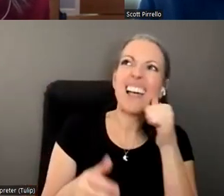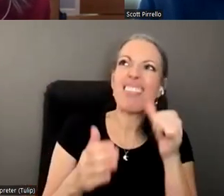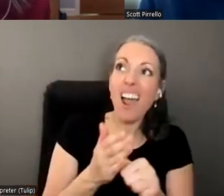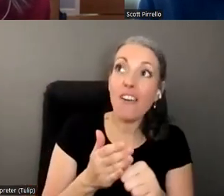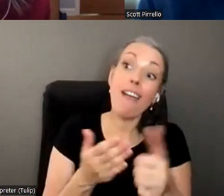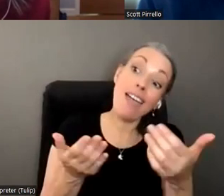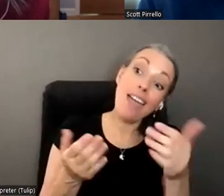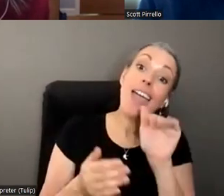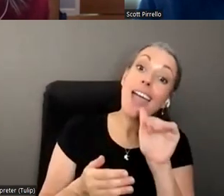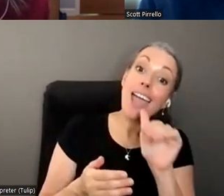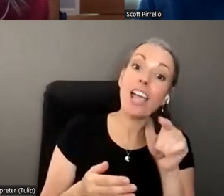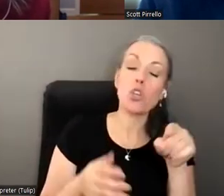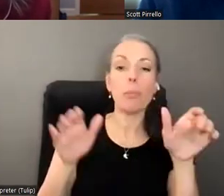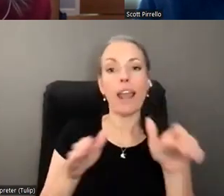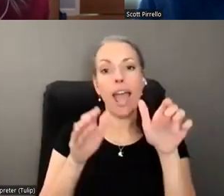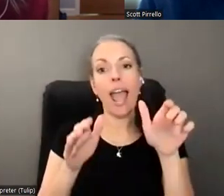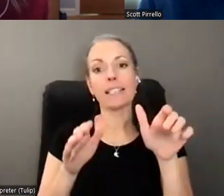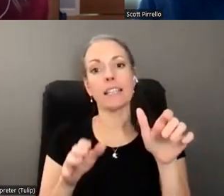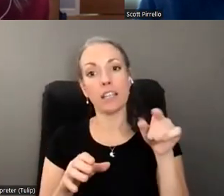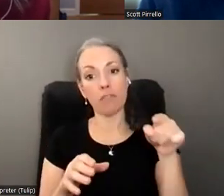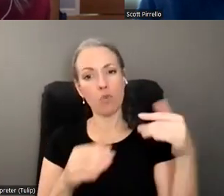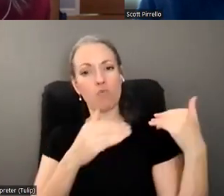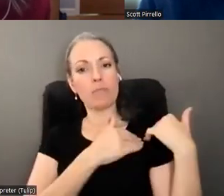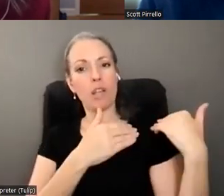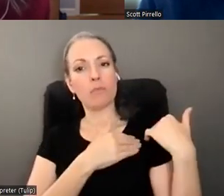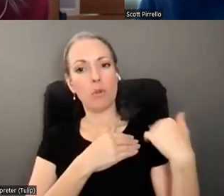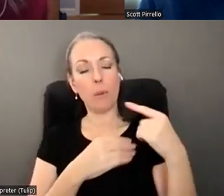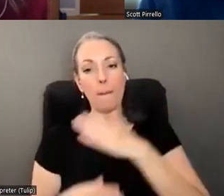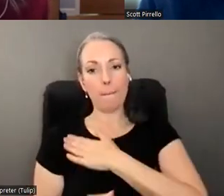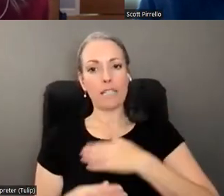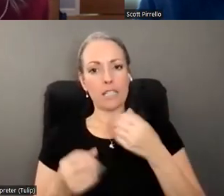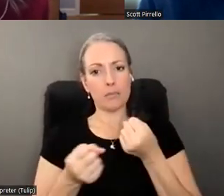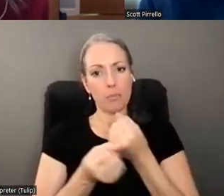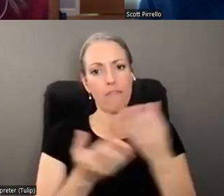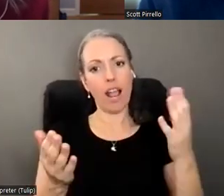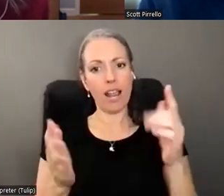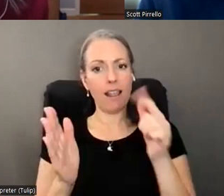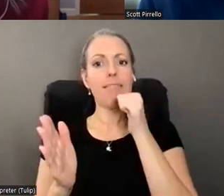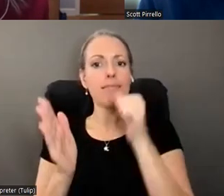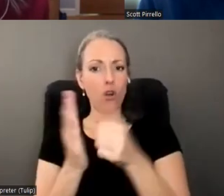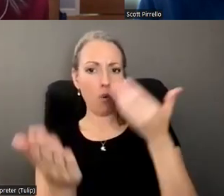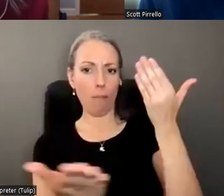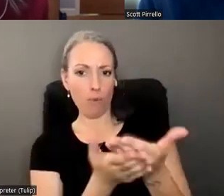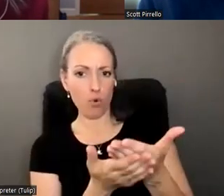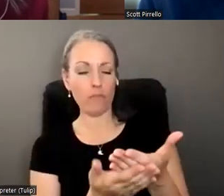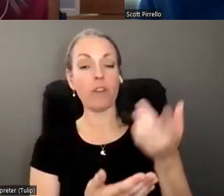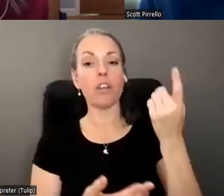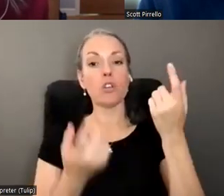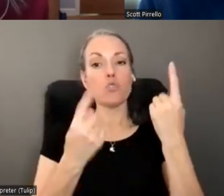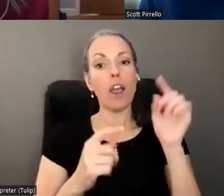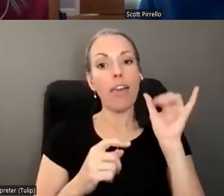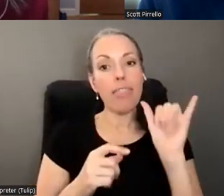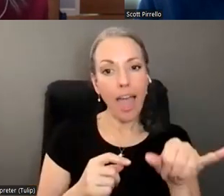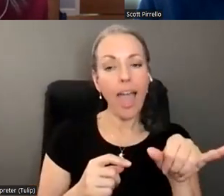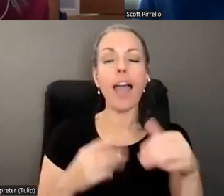Hey, you're, you've been acting in a fiduciary capacity. Can you please provide us an accounting, um, you know, try those less heart, um,